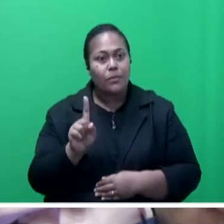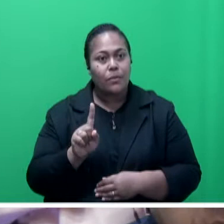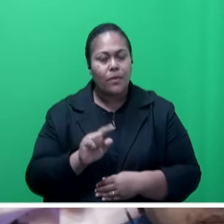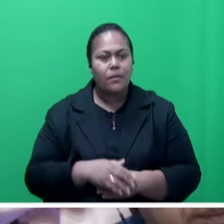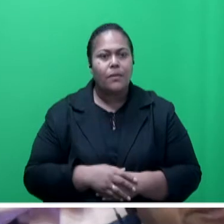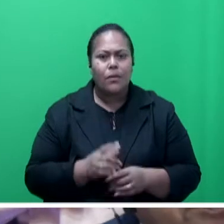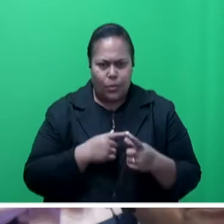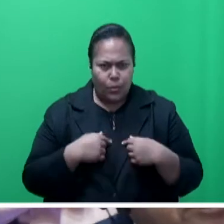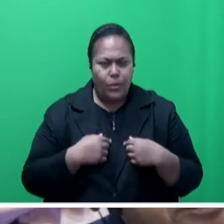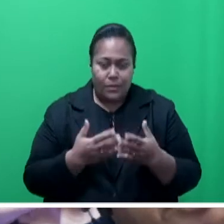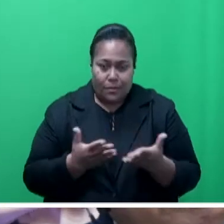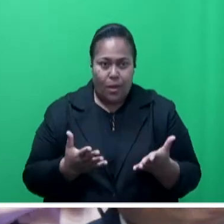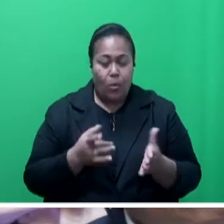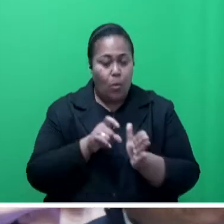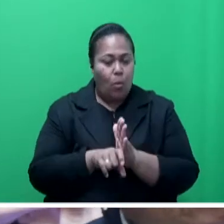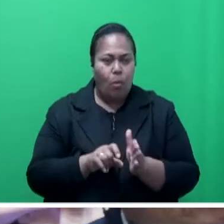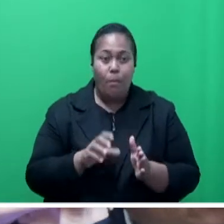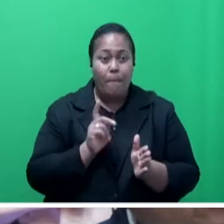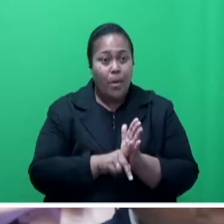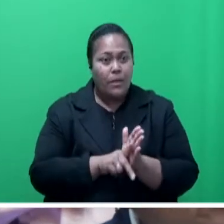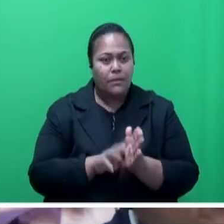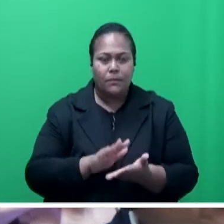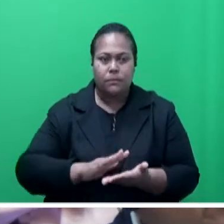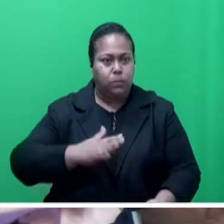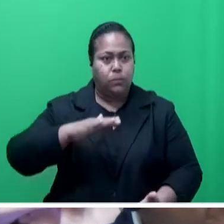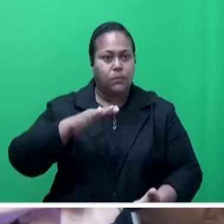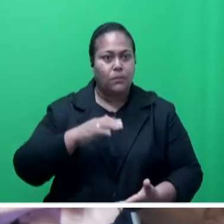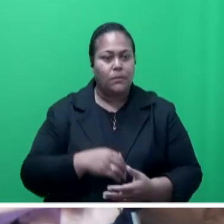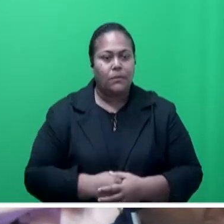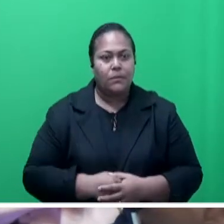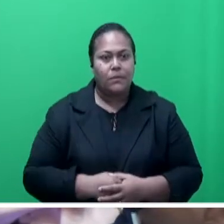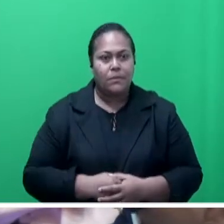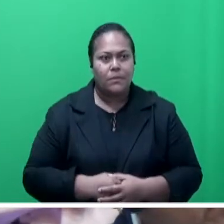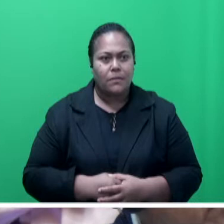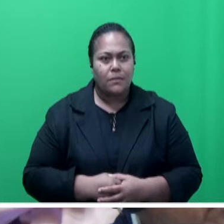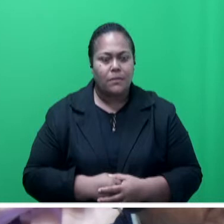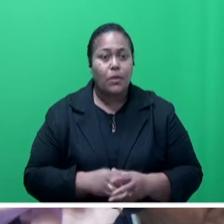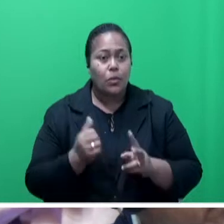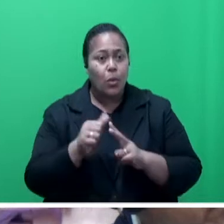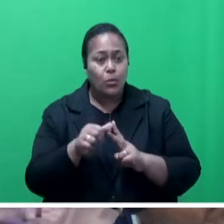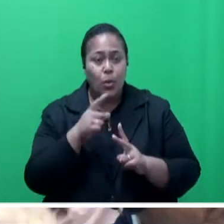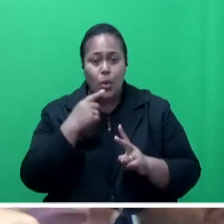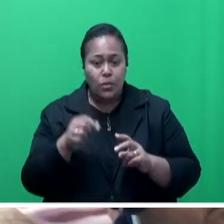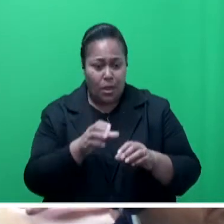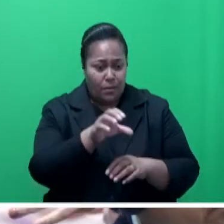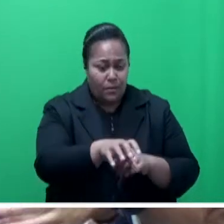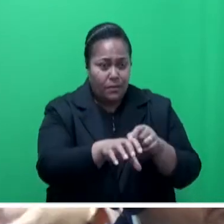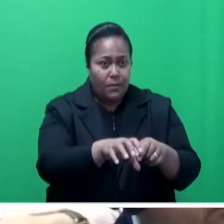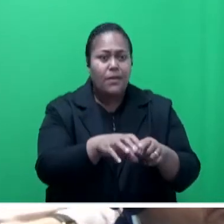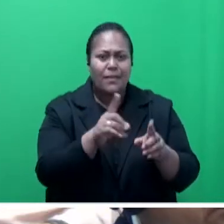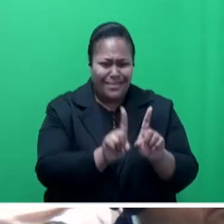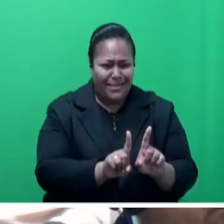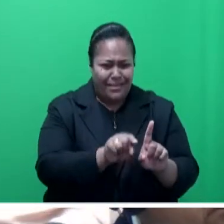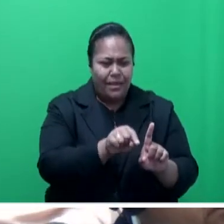have seen prices increase quite substantially. International sanctions in Belarus also propelled spot prices on GMO